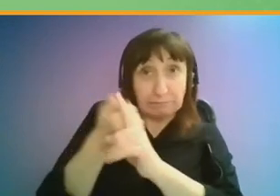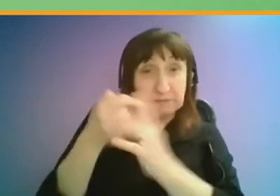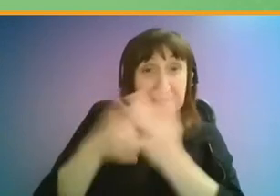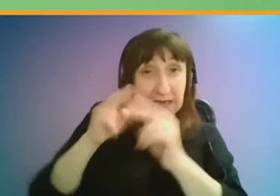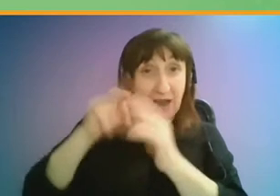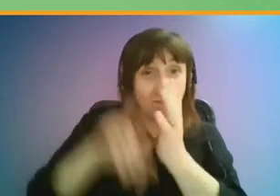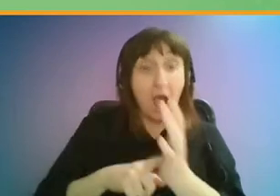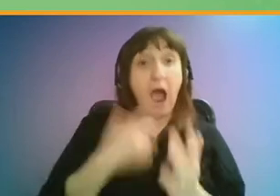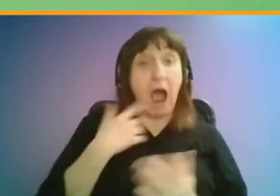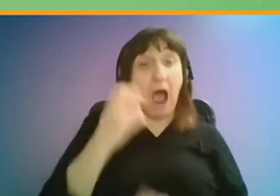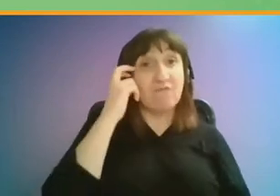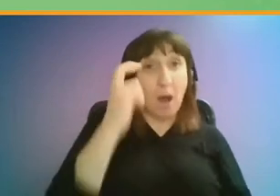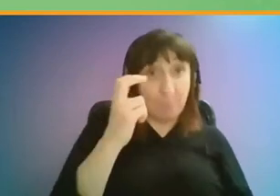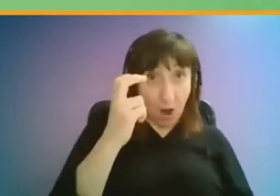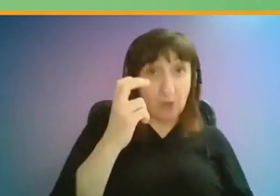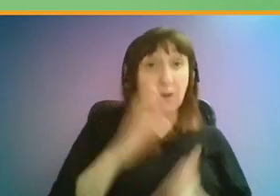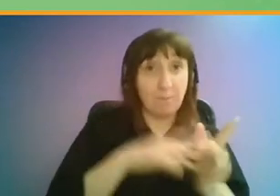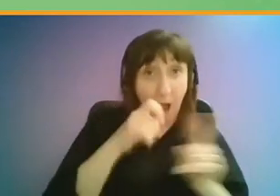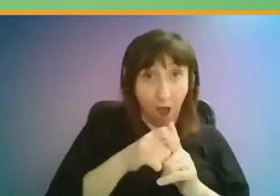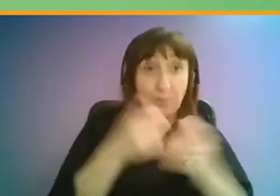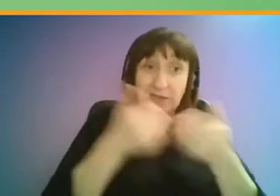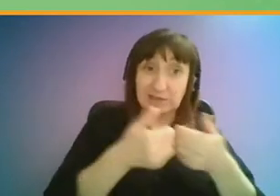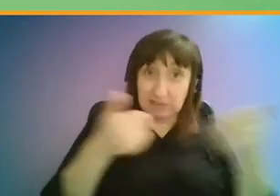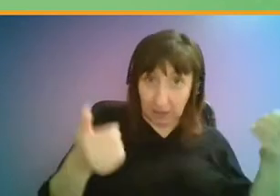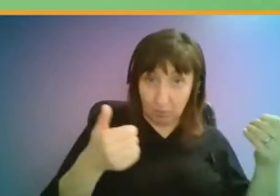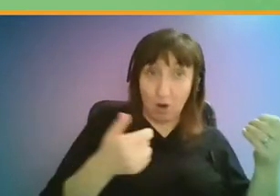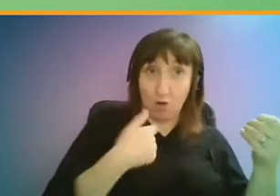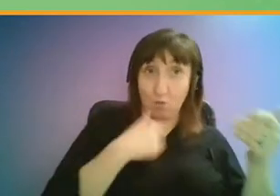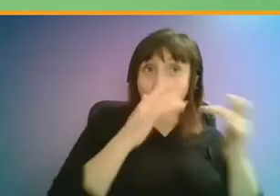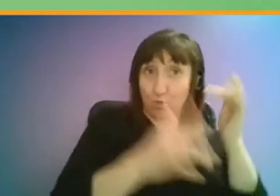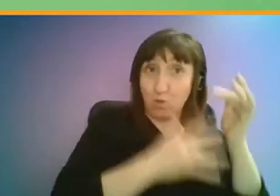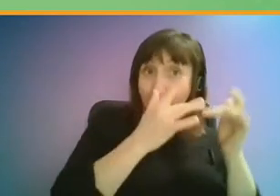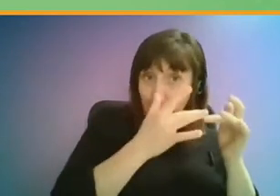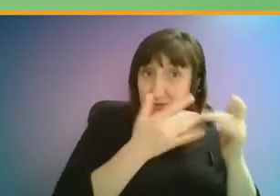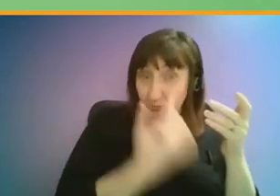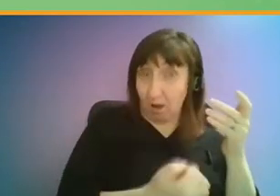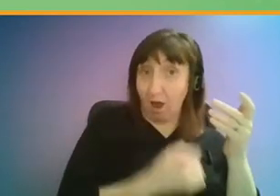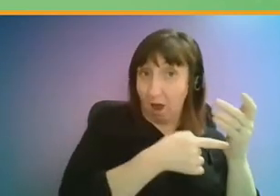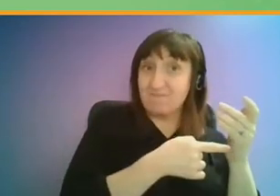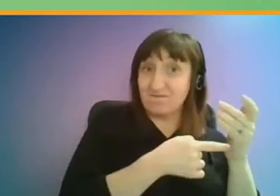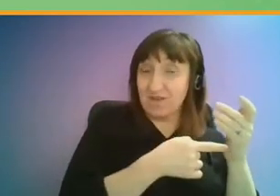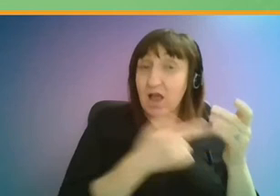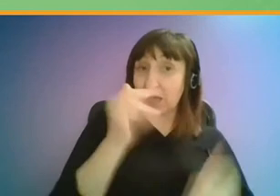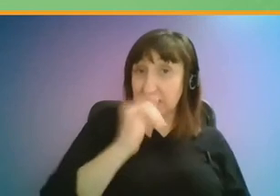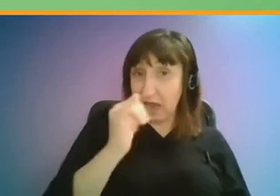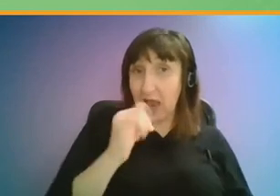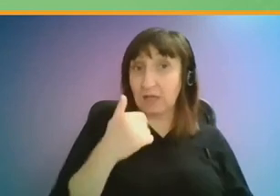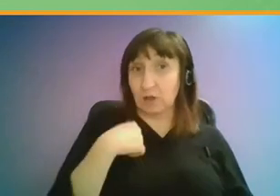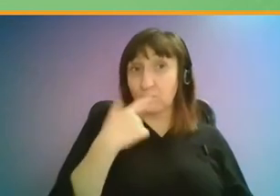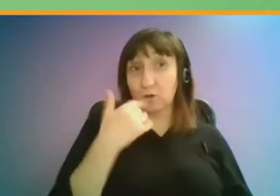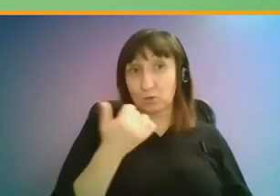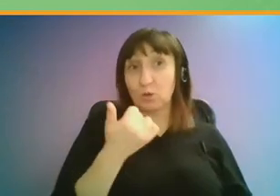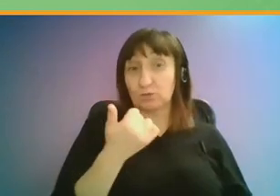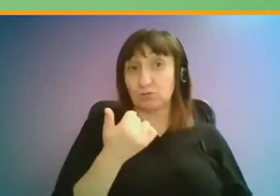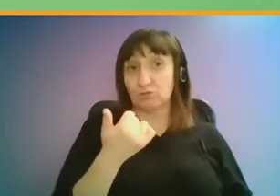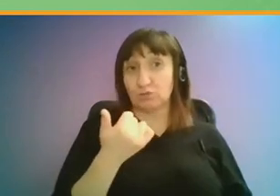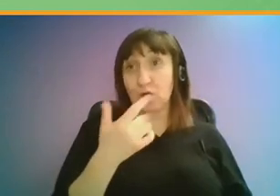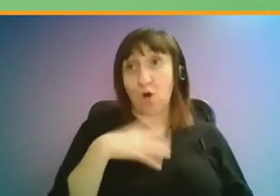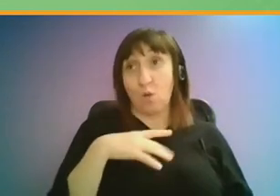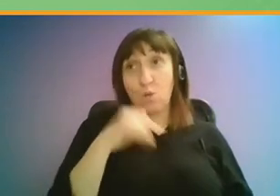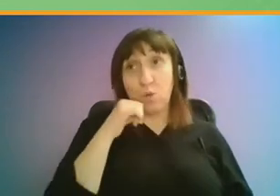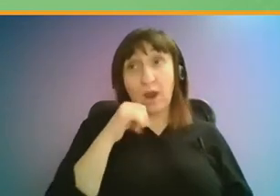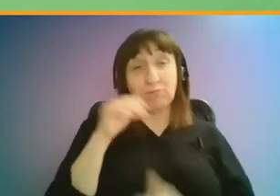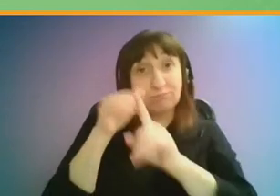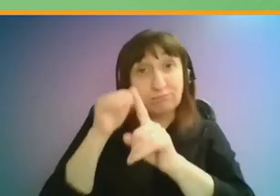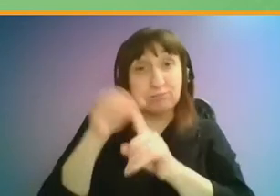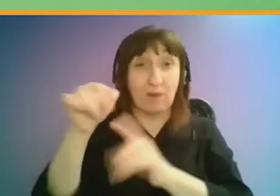There is a bus map, an independently produced one, which I have links to from our website on that. So, yes, it's something different. know, right, it's something we do pursue